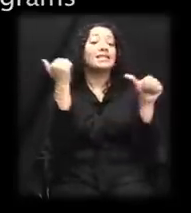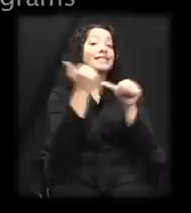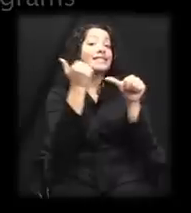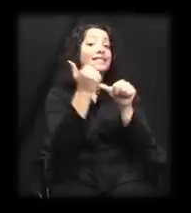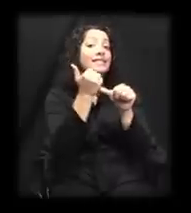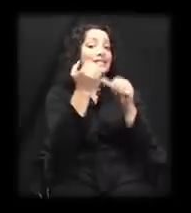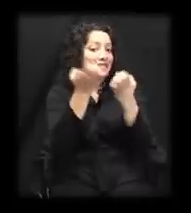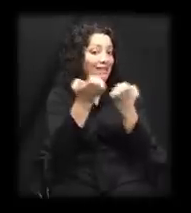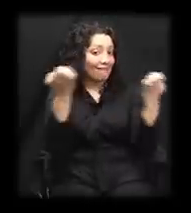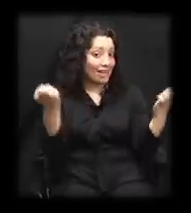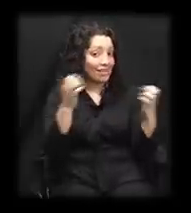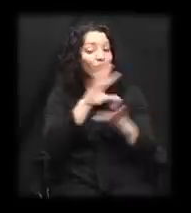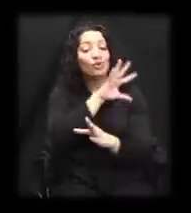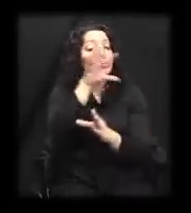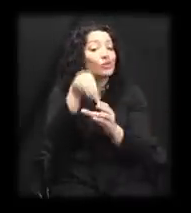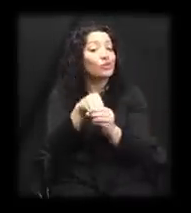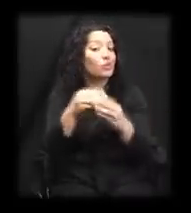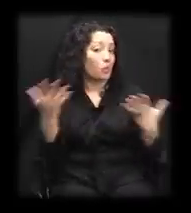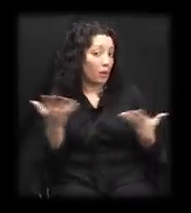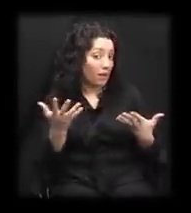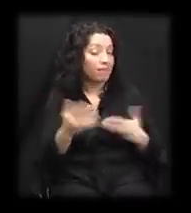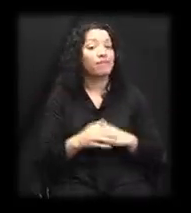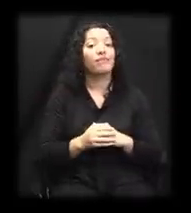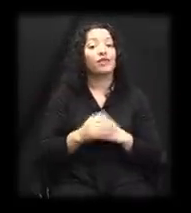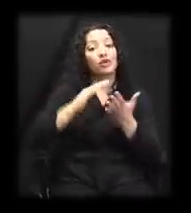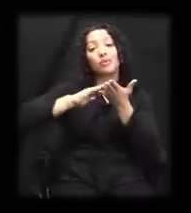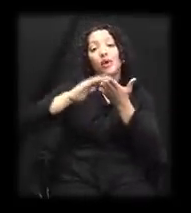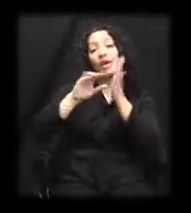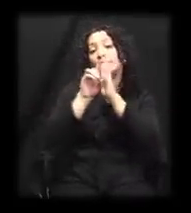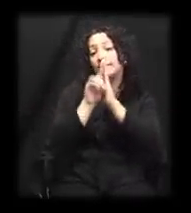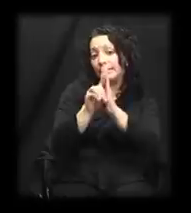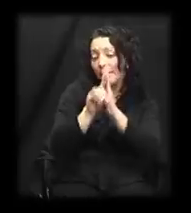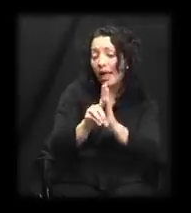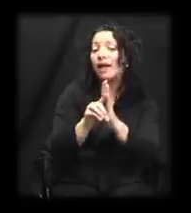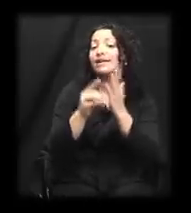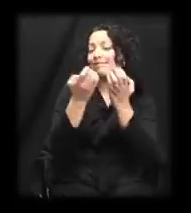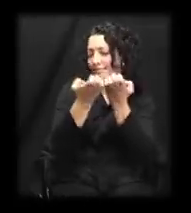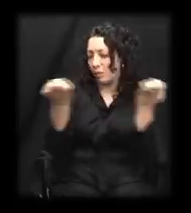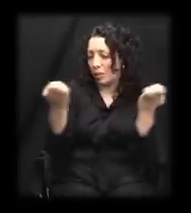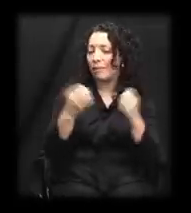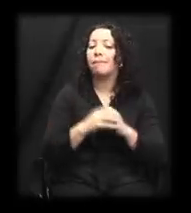Assistive devices may include braille display devices,